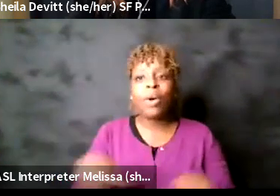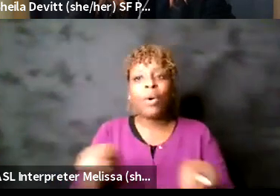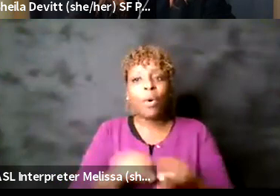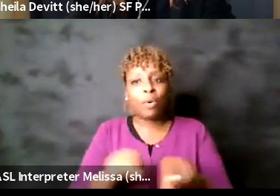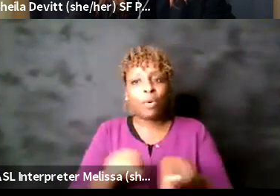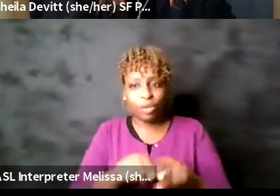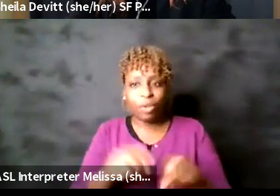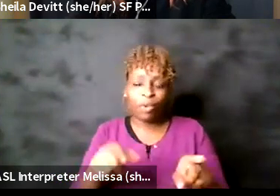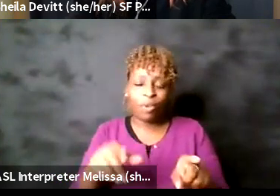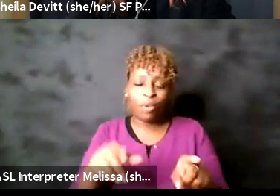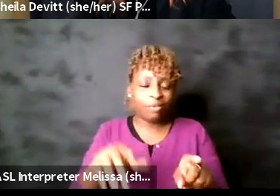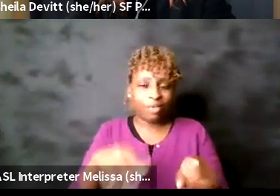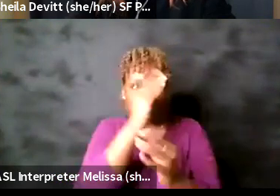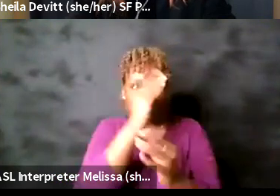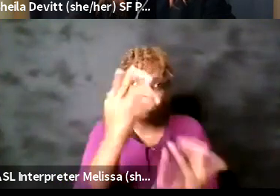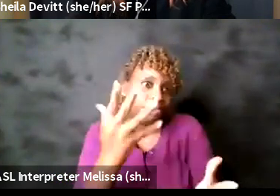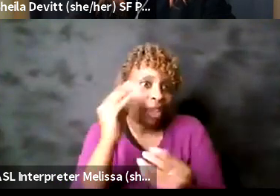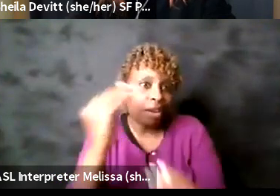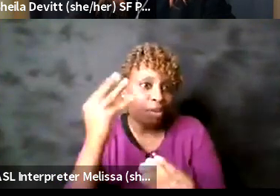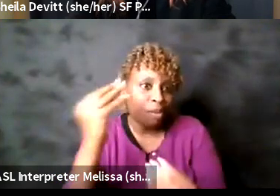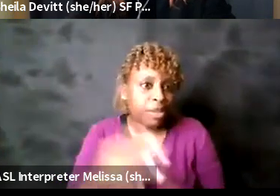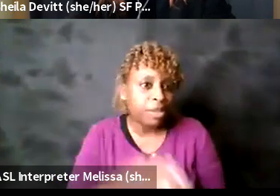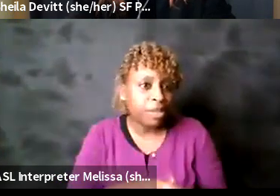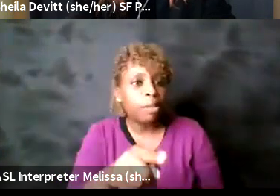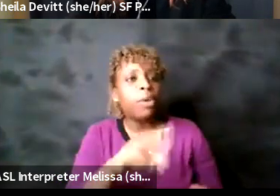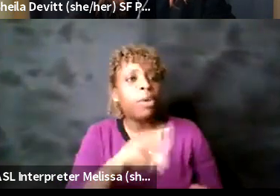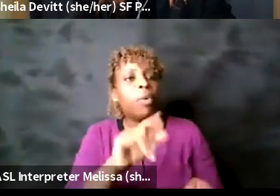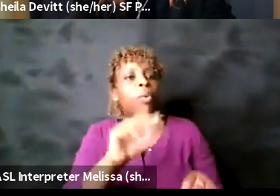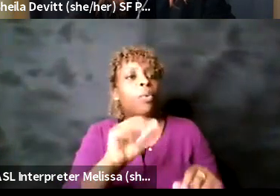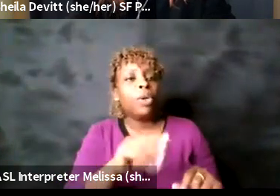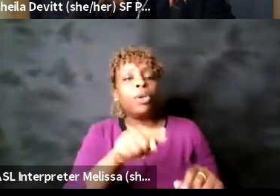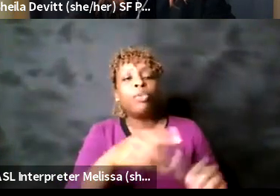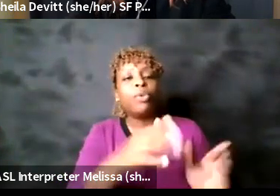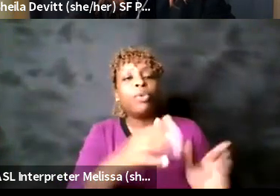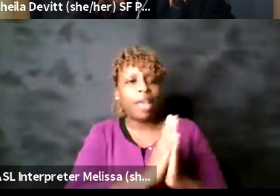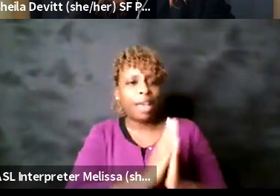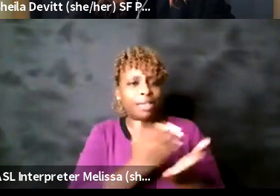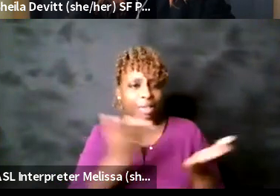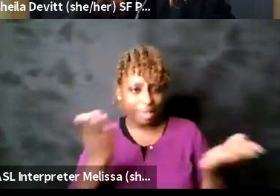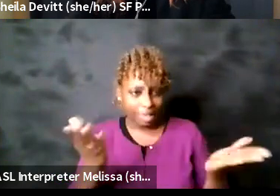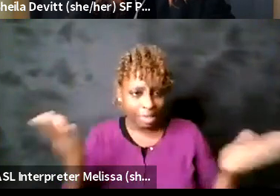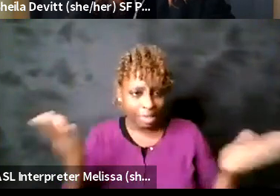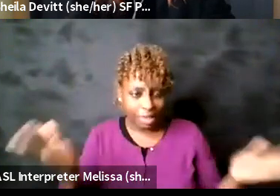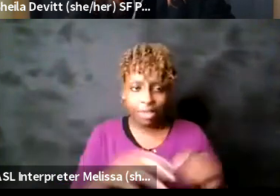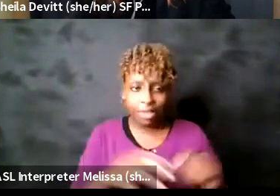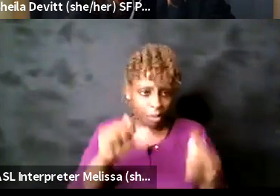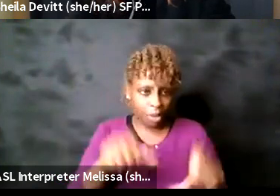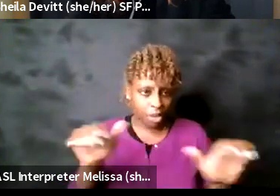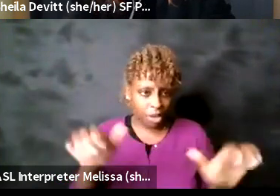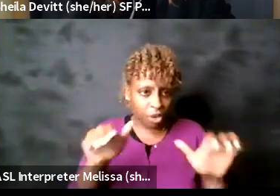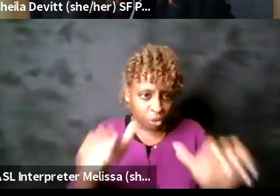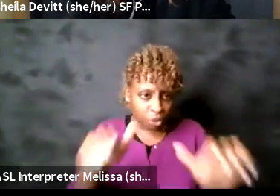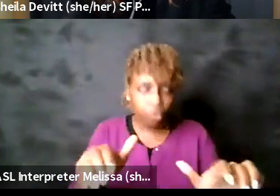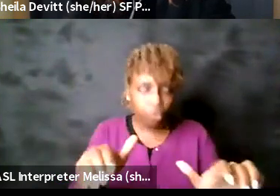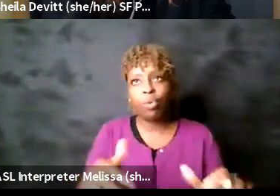uh william you were asking about other forms of things being open not relative to race but other avenues um we recently changed our